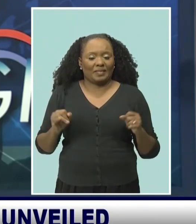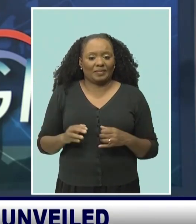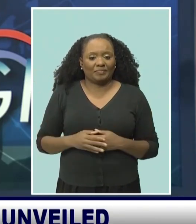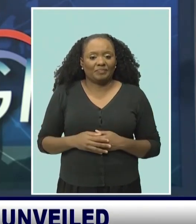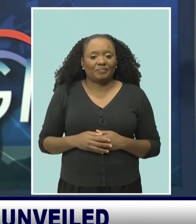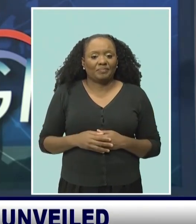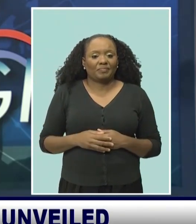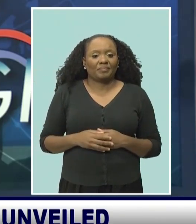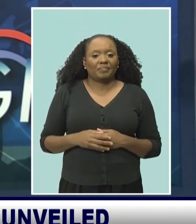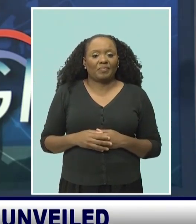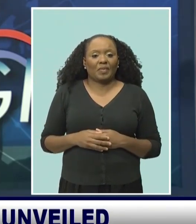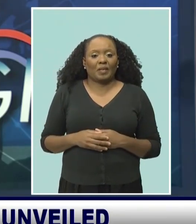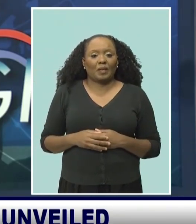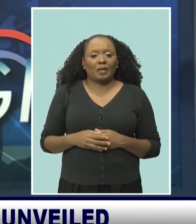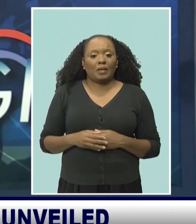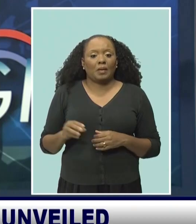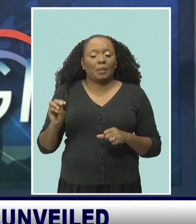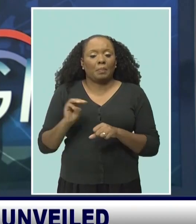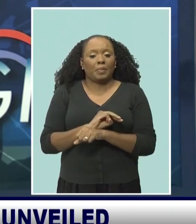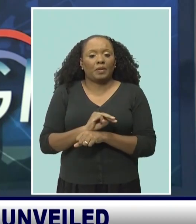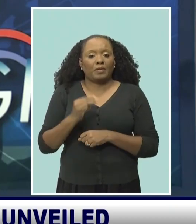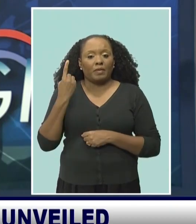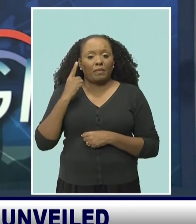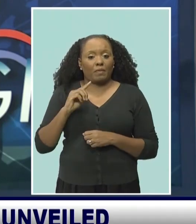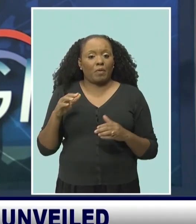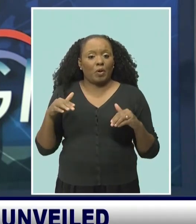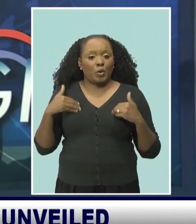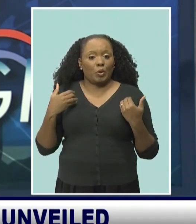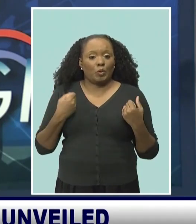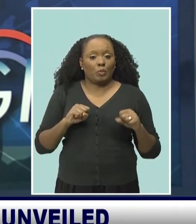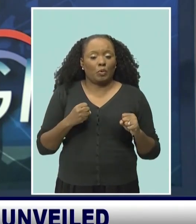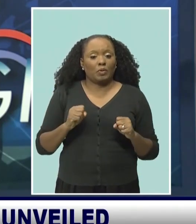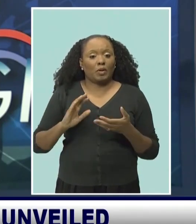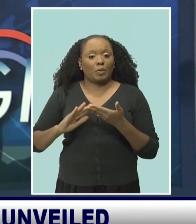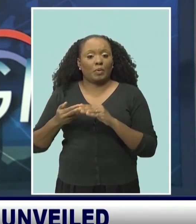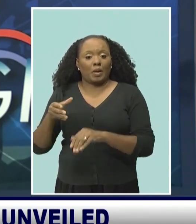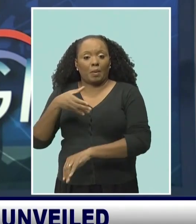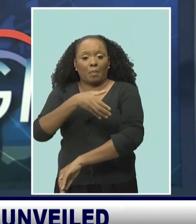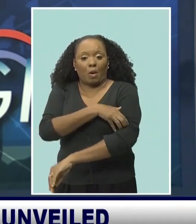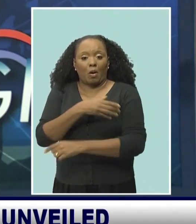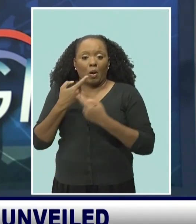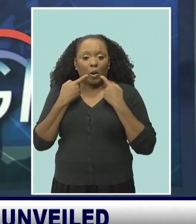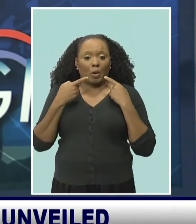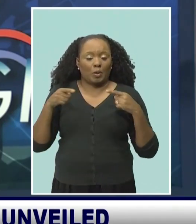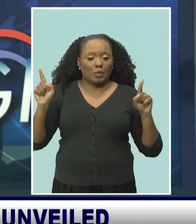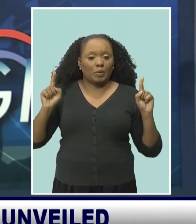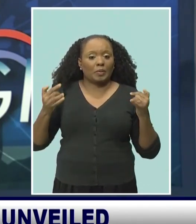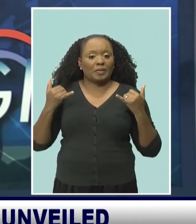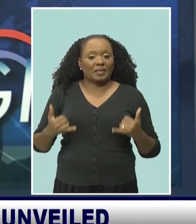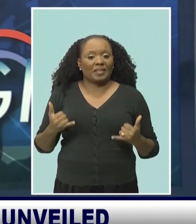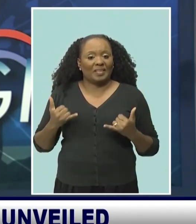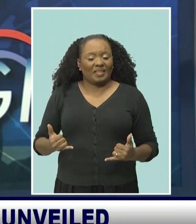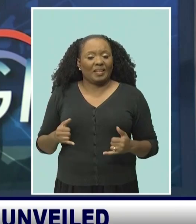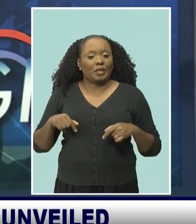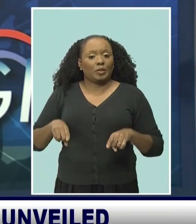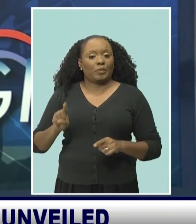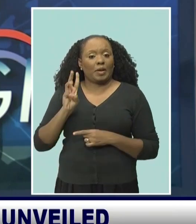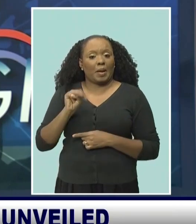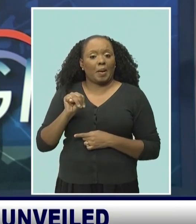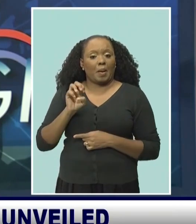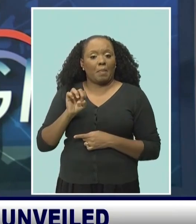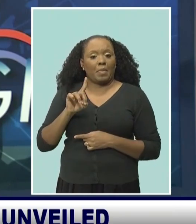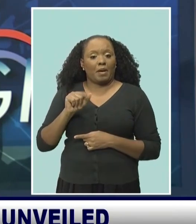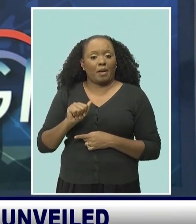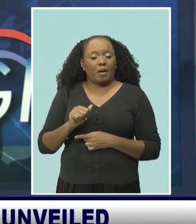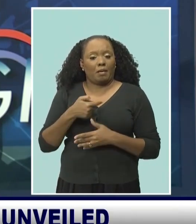Permanent Secretary in the Ministry of Youth, Sports and Community Empowerment, Yolande Howard, made the announcement during a media briefing, giving details